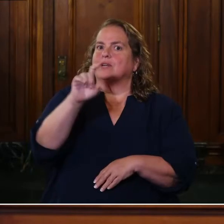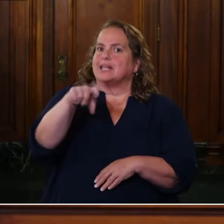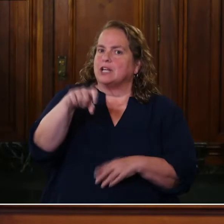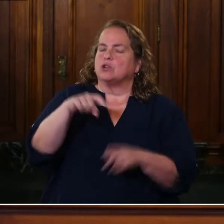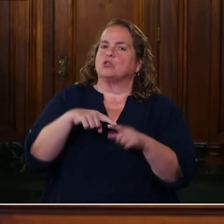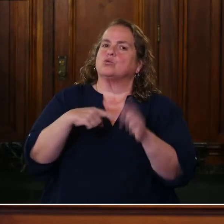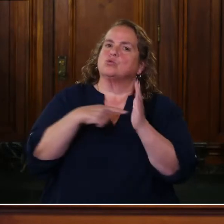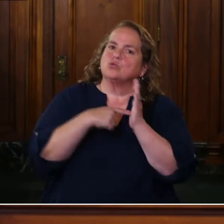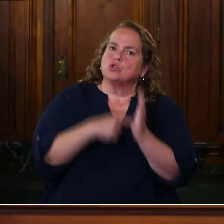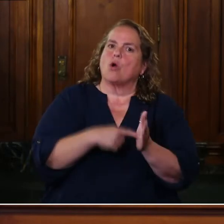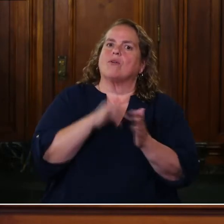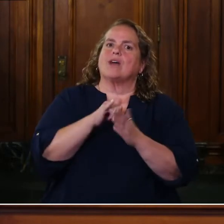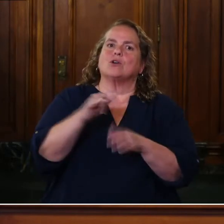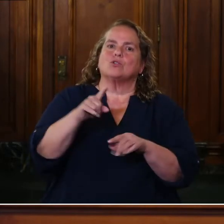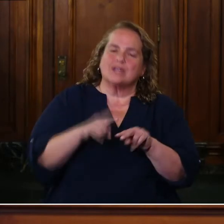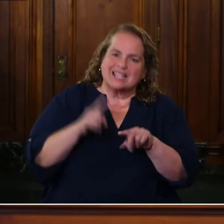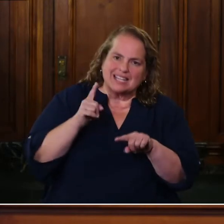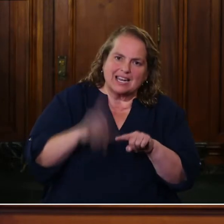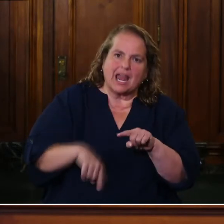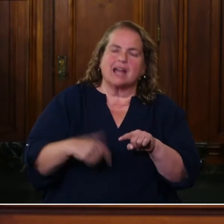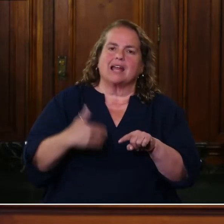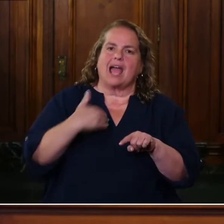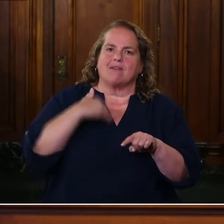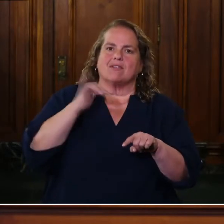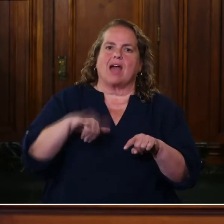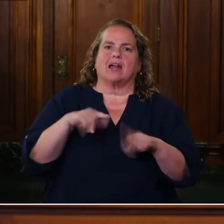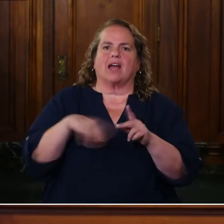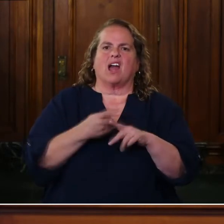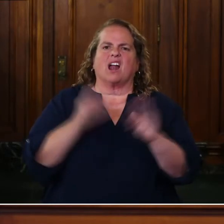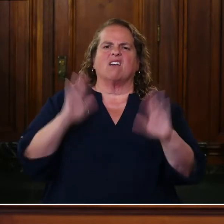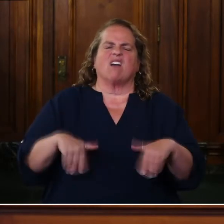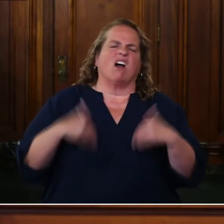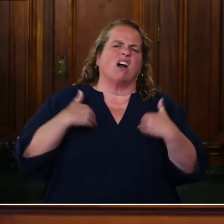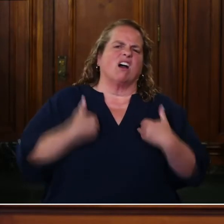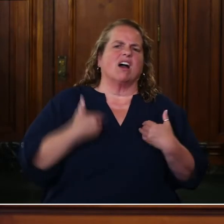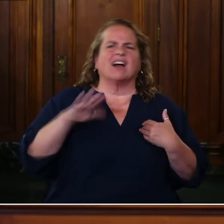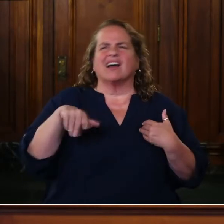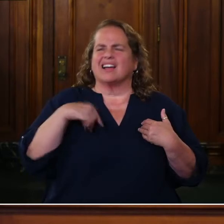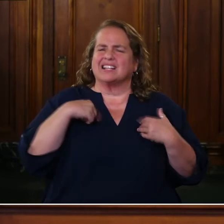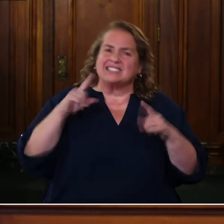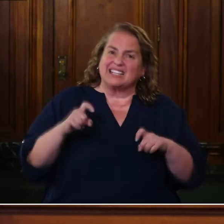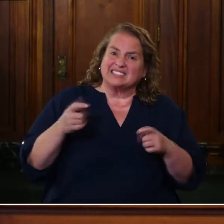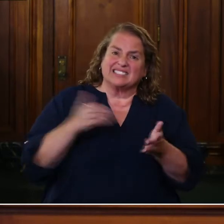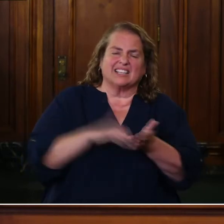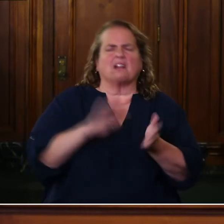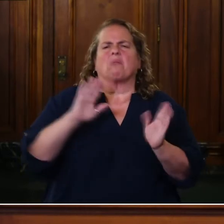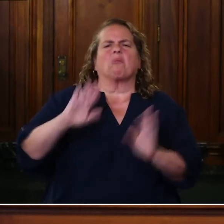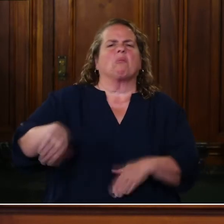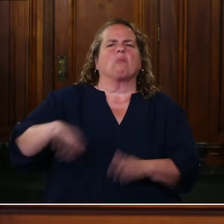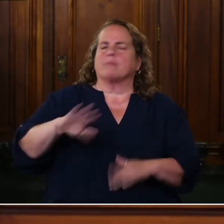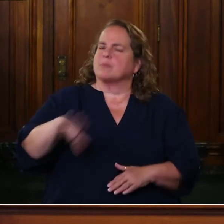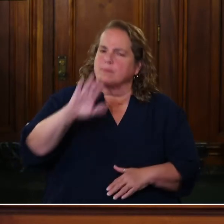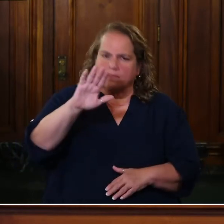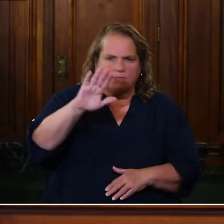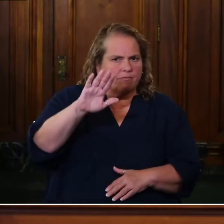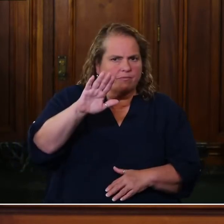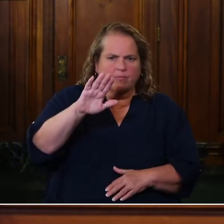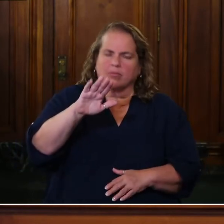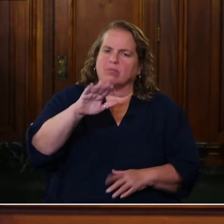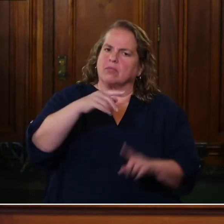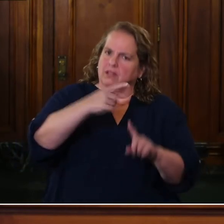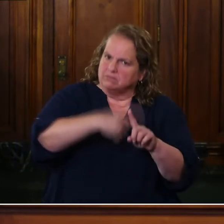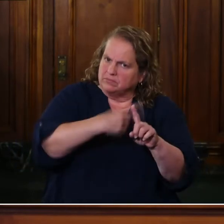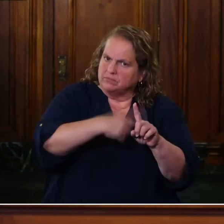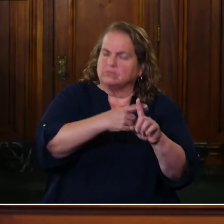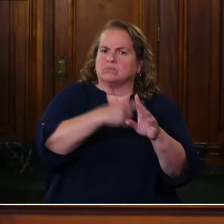show that we cannot have that fatigue and we have to continue to get tested on a semi-regular basis. Our total